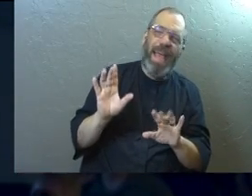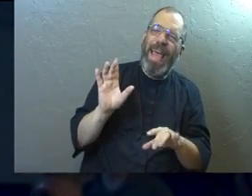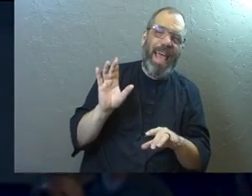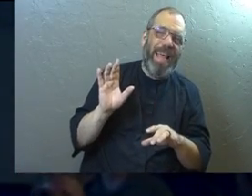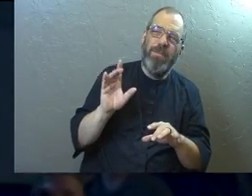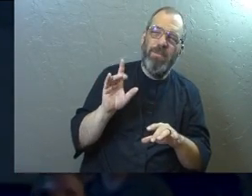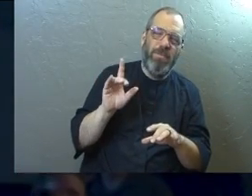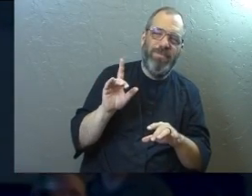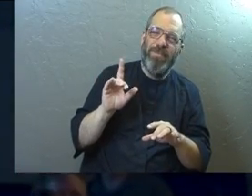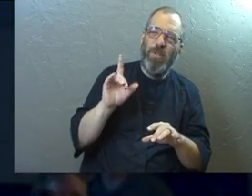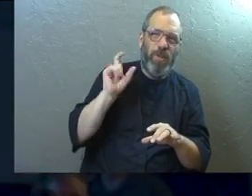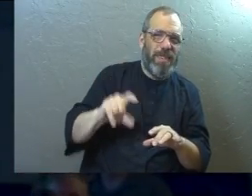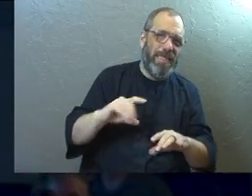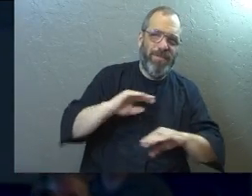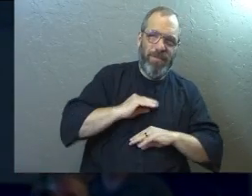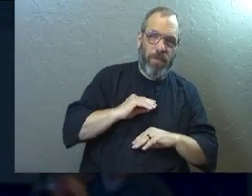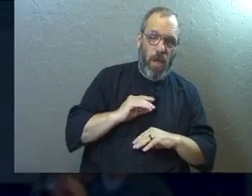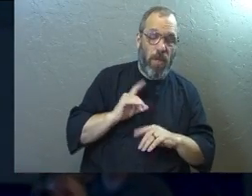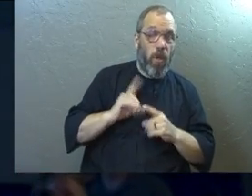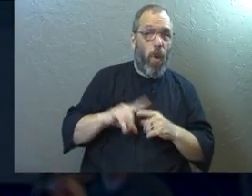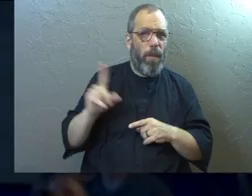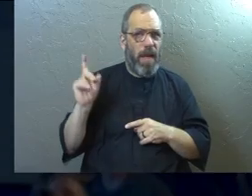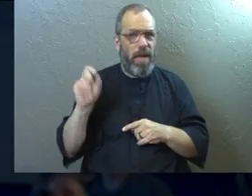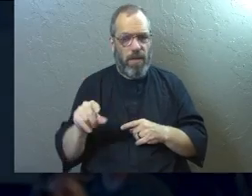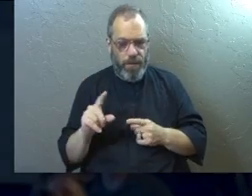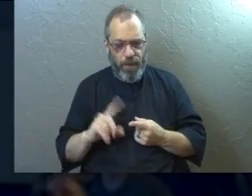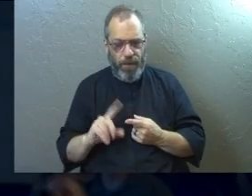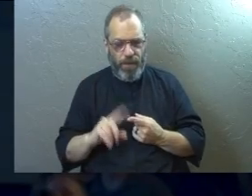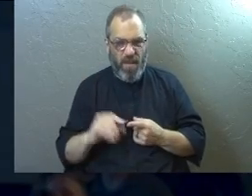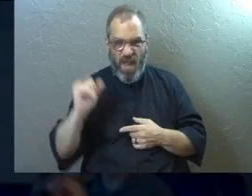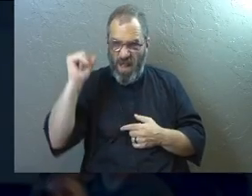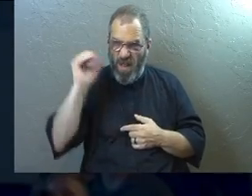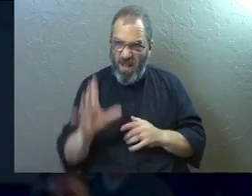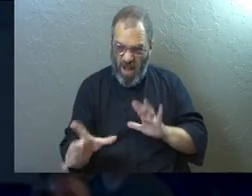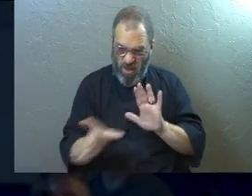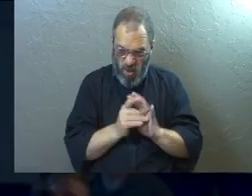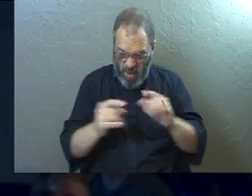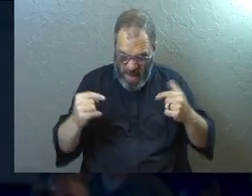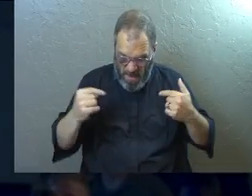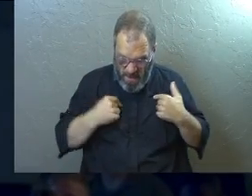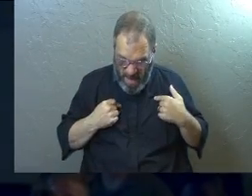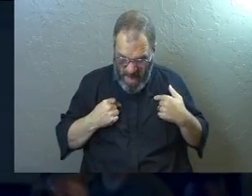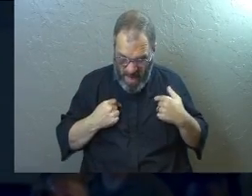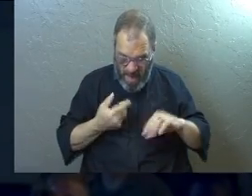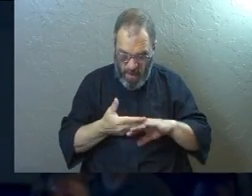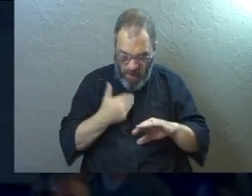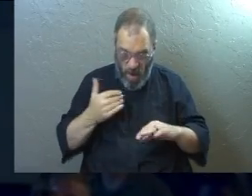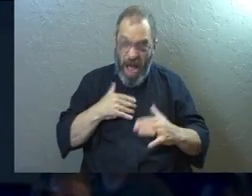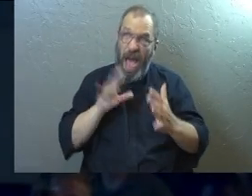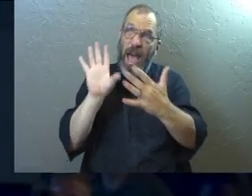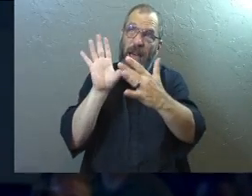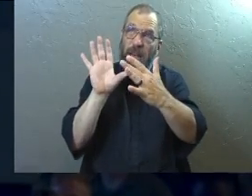escape those questions. One of the questions is, did God choose me before I chose him?